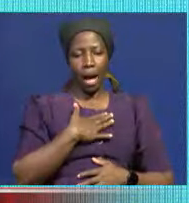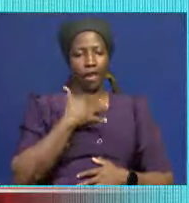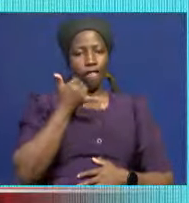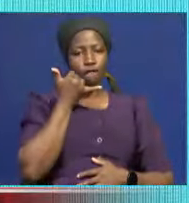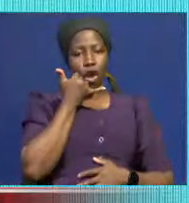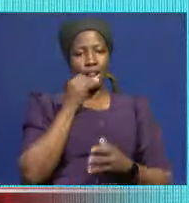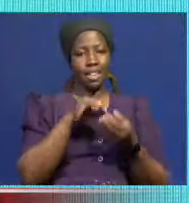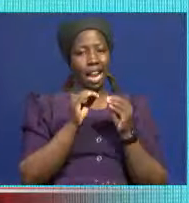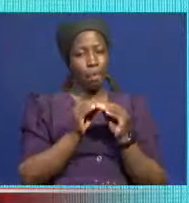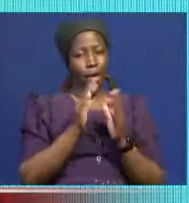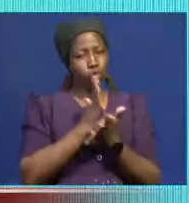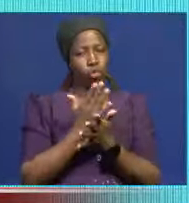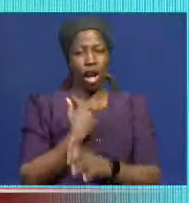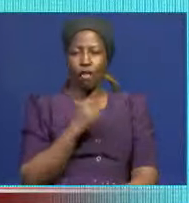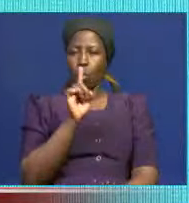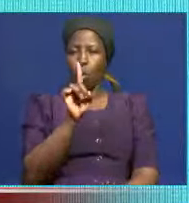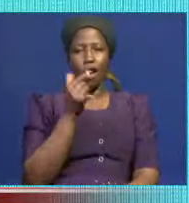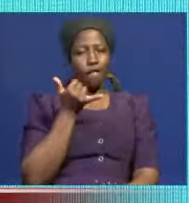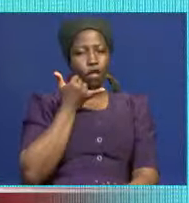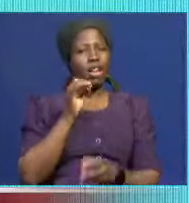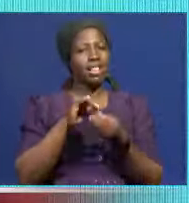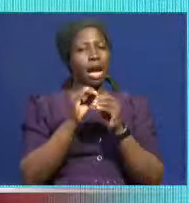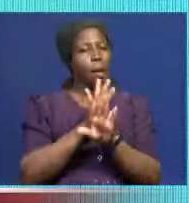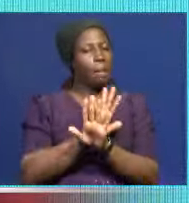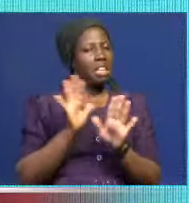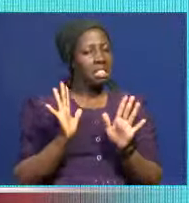it's only one. I don't have two.